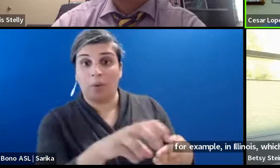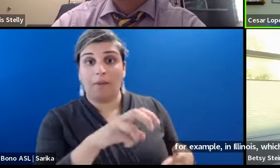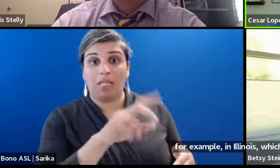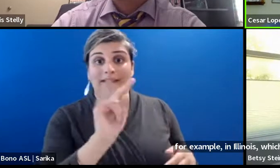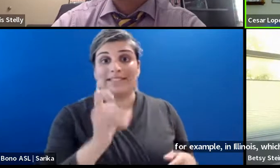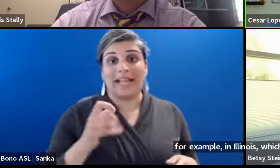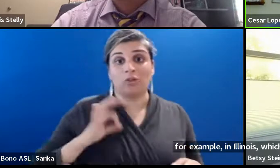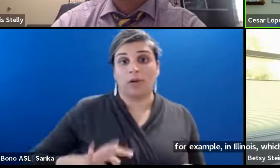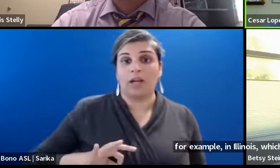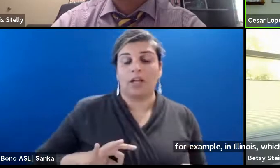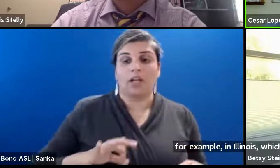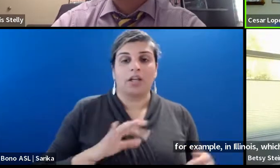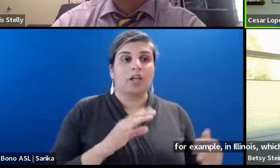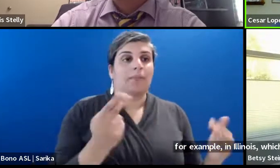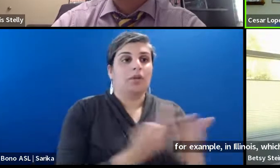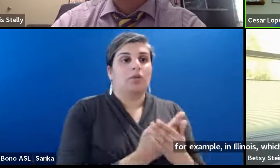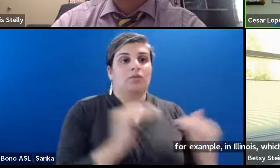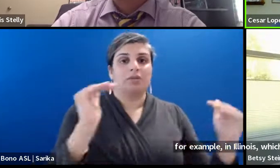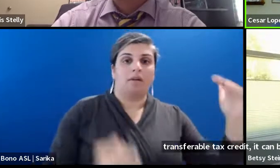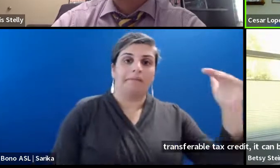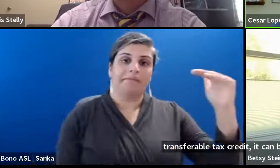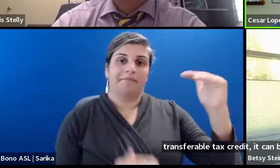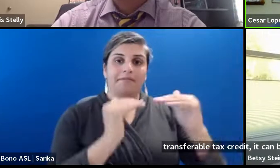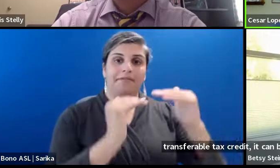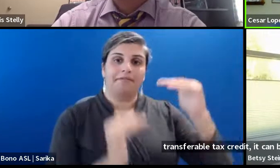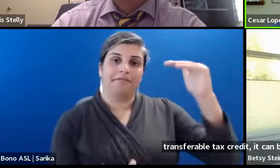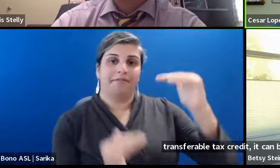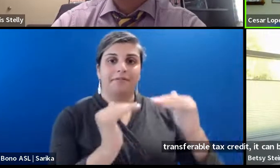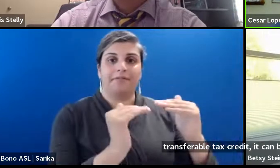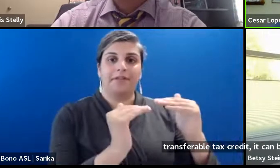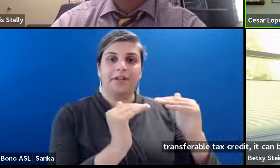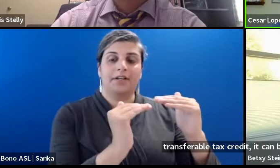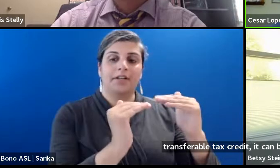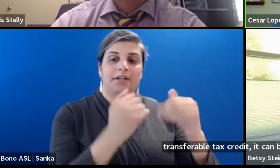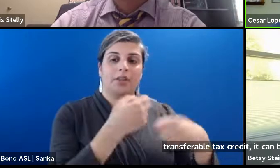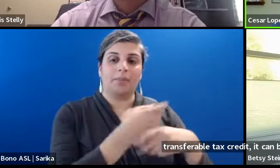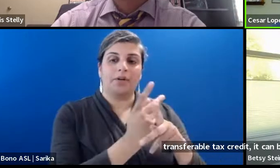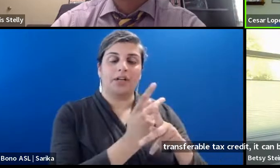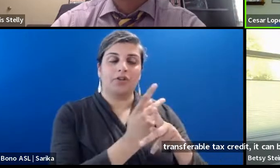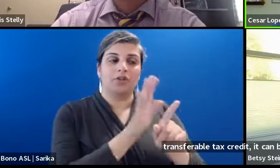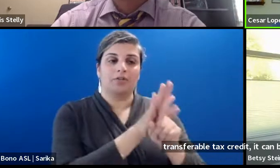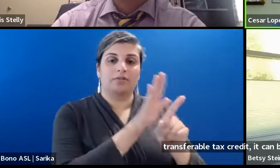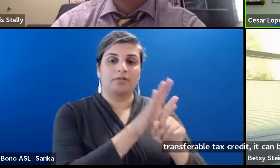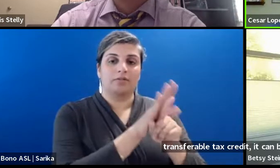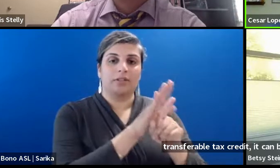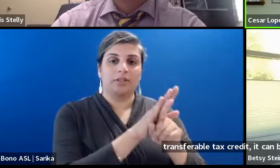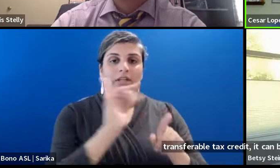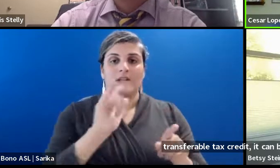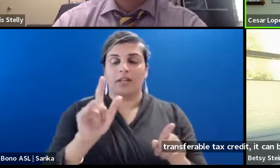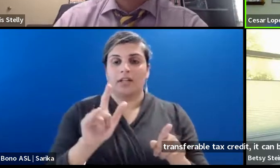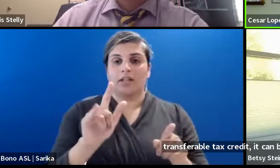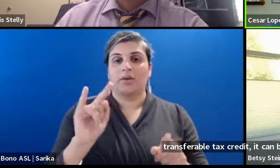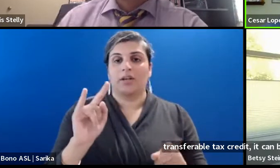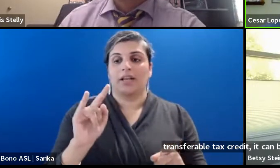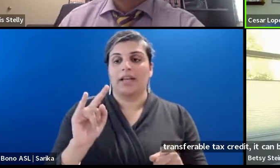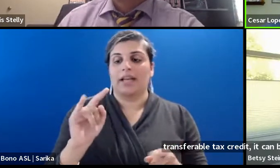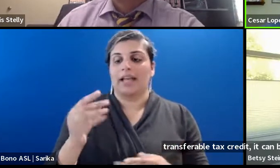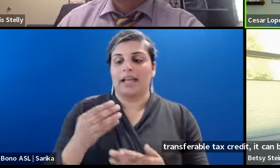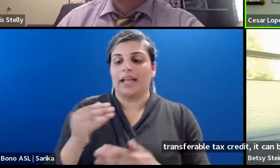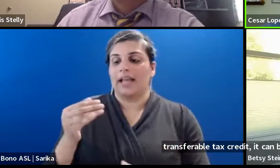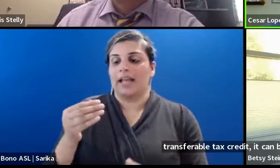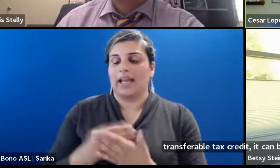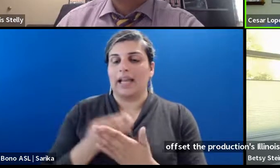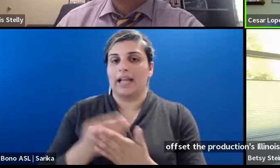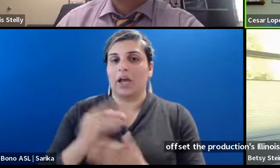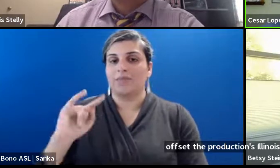can be utilized to offset the, the, uh, productions Illinois income tax liability. If